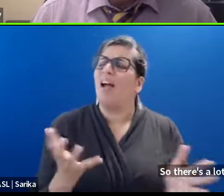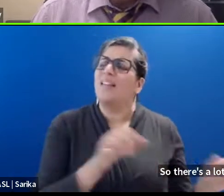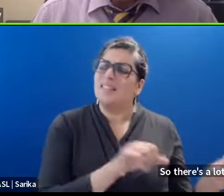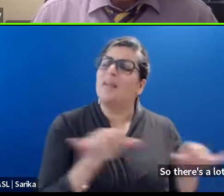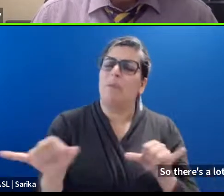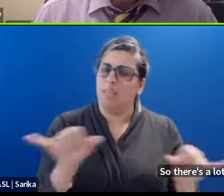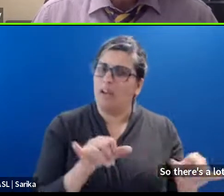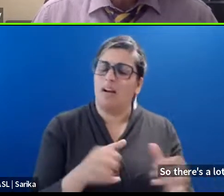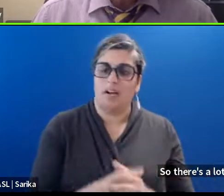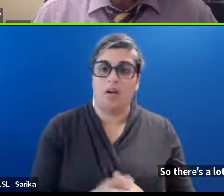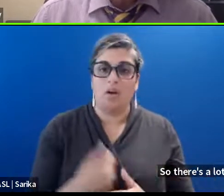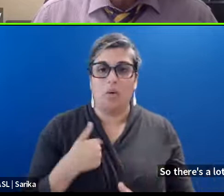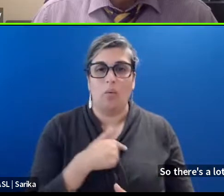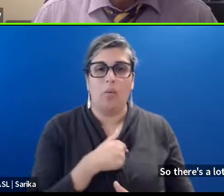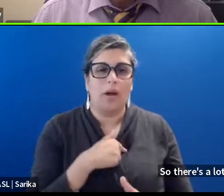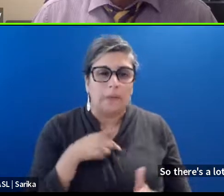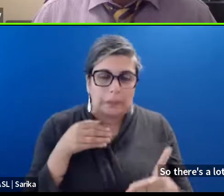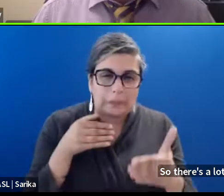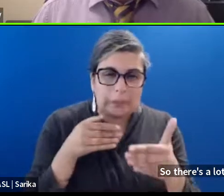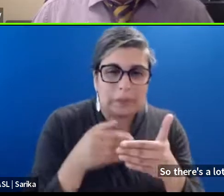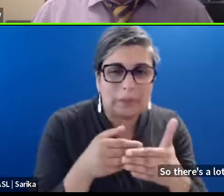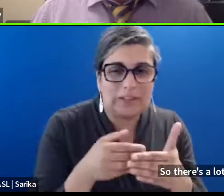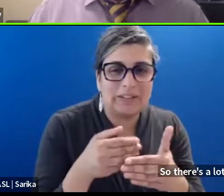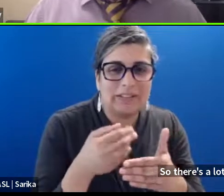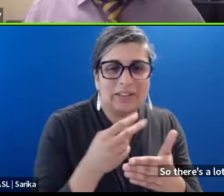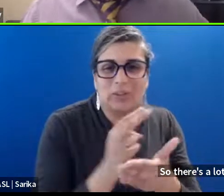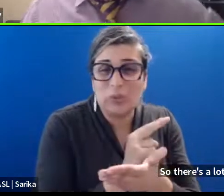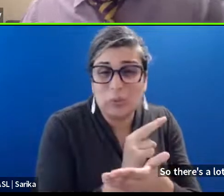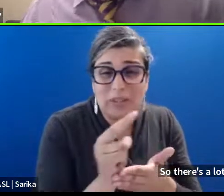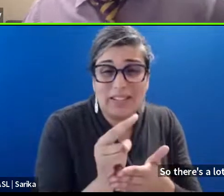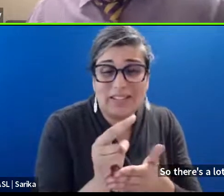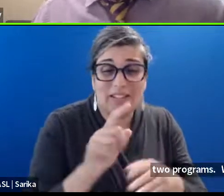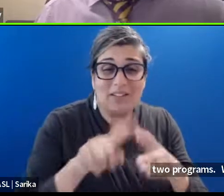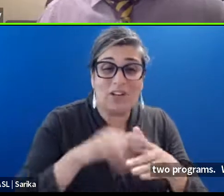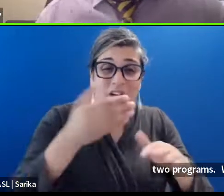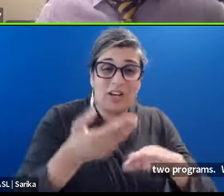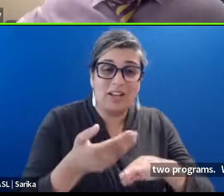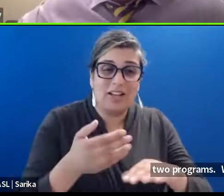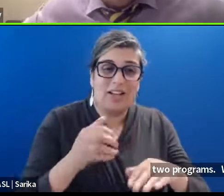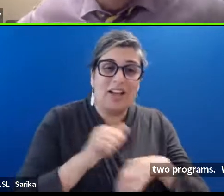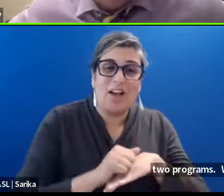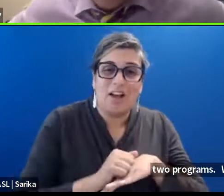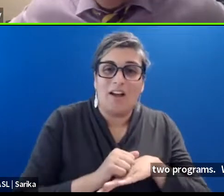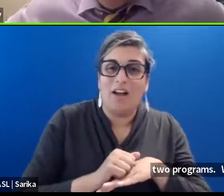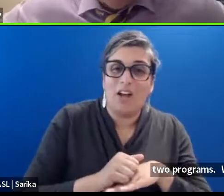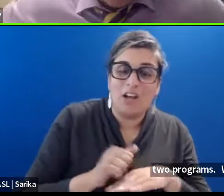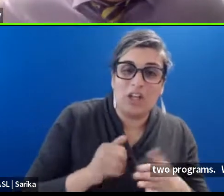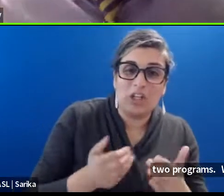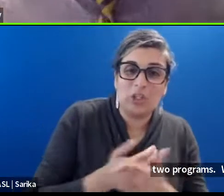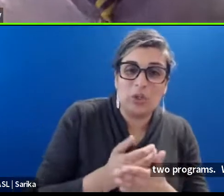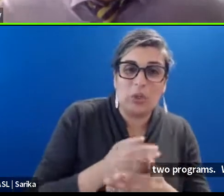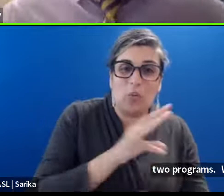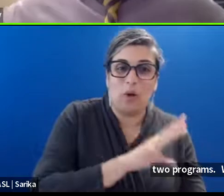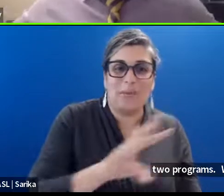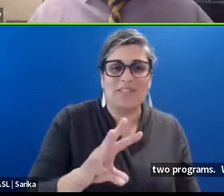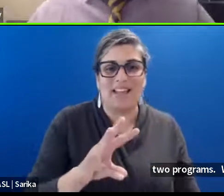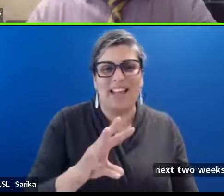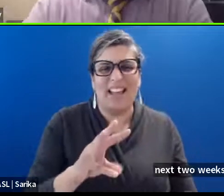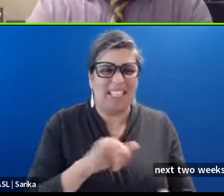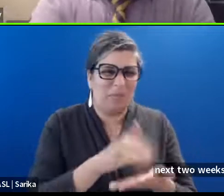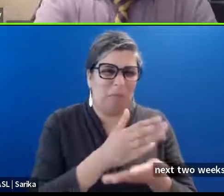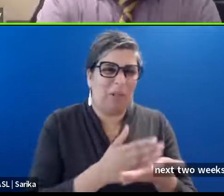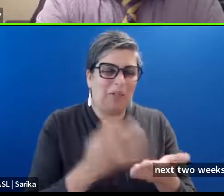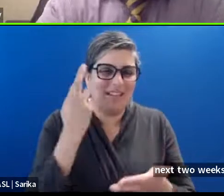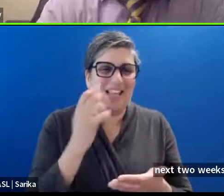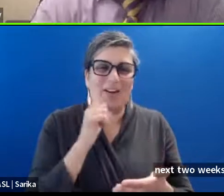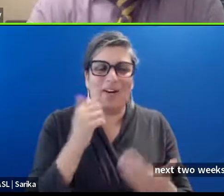We are on the cusp. Within the next two weeks. Of launching a new website. Which is part of the reason. Why I don't have. Collateral